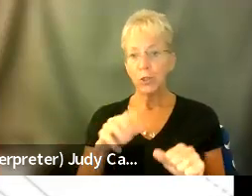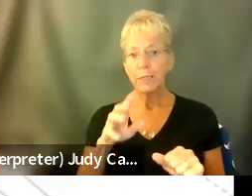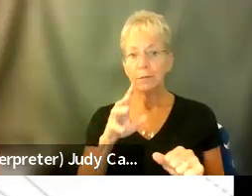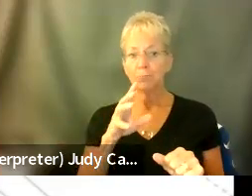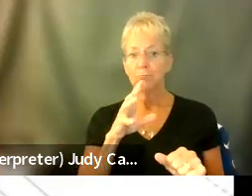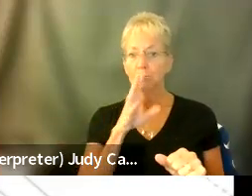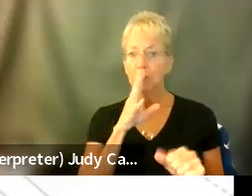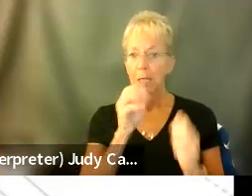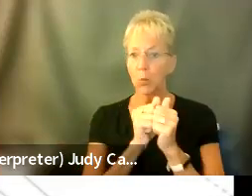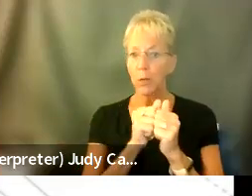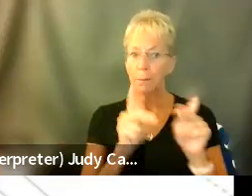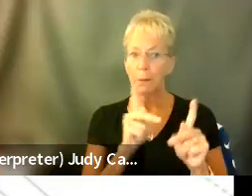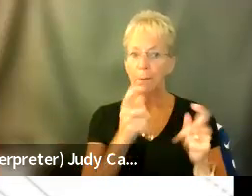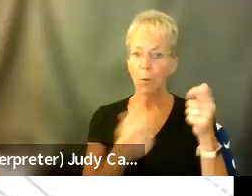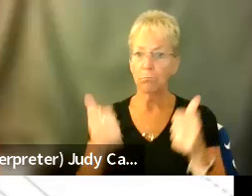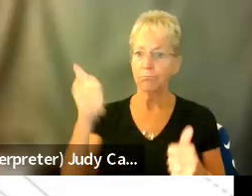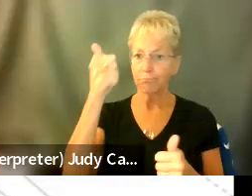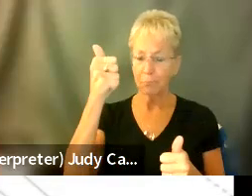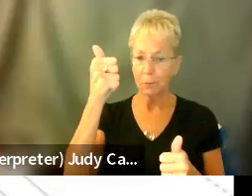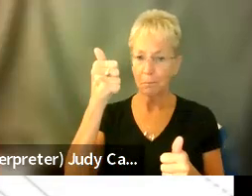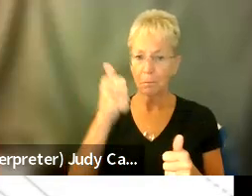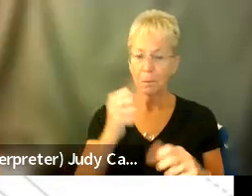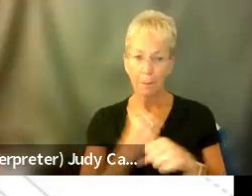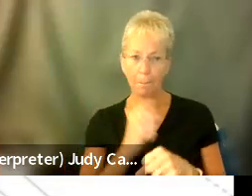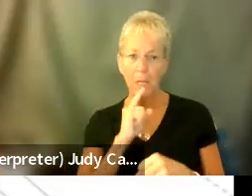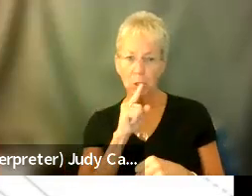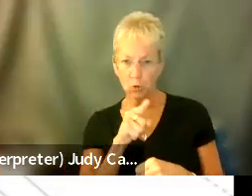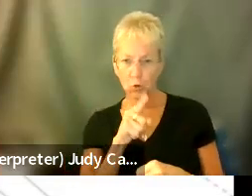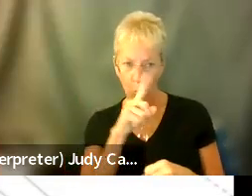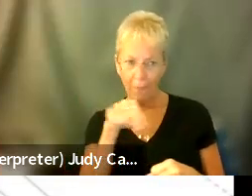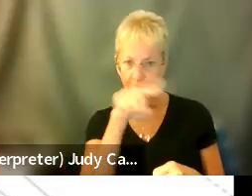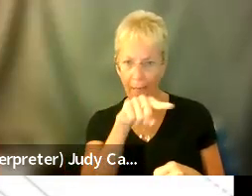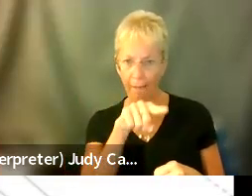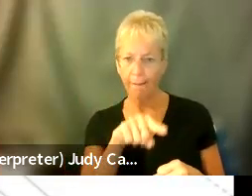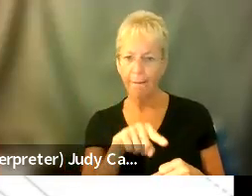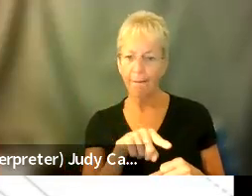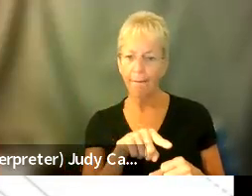in charge and, um, make sure that, um,